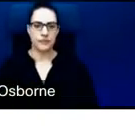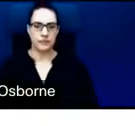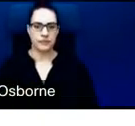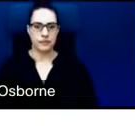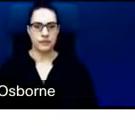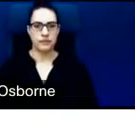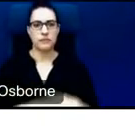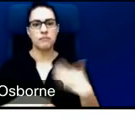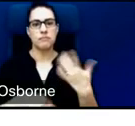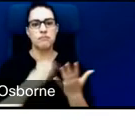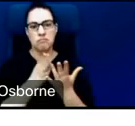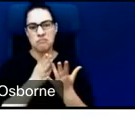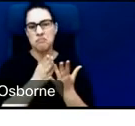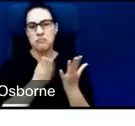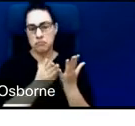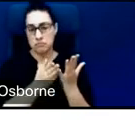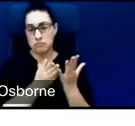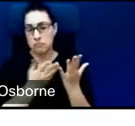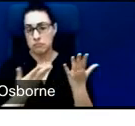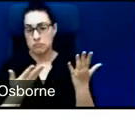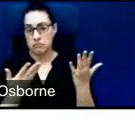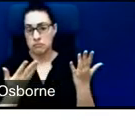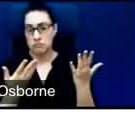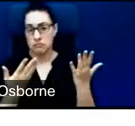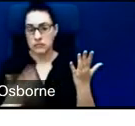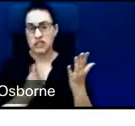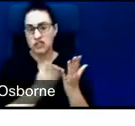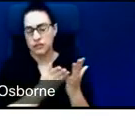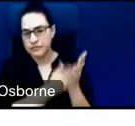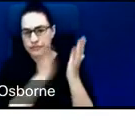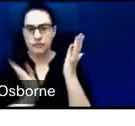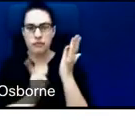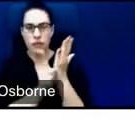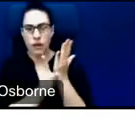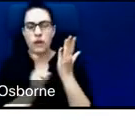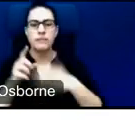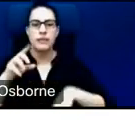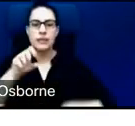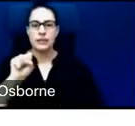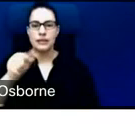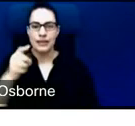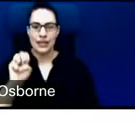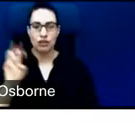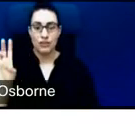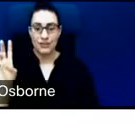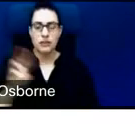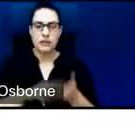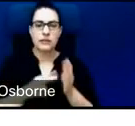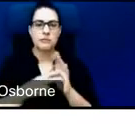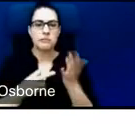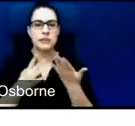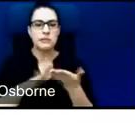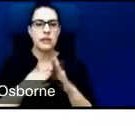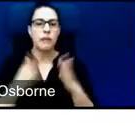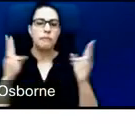stage six, at about we will get to maybe a project closure or evaluation stage where we will take a deep dive